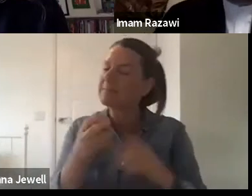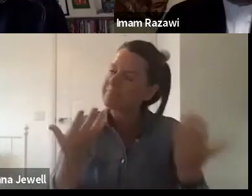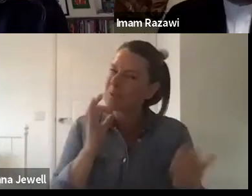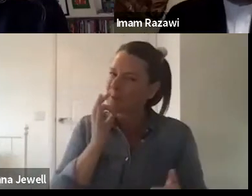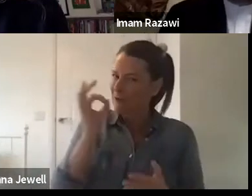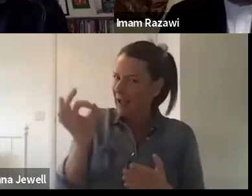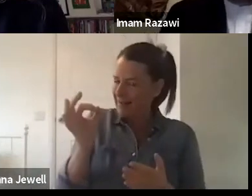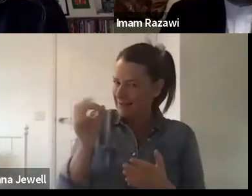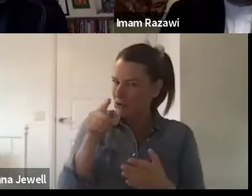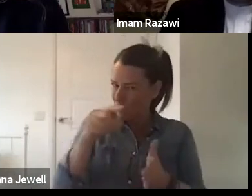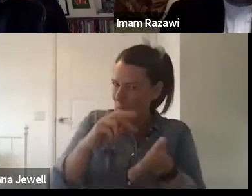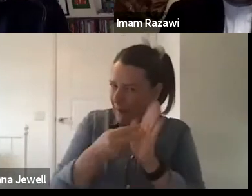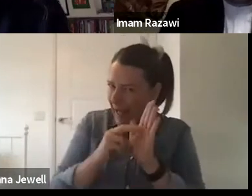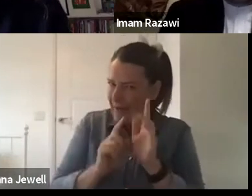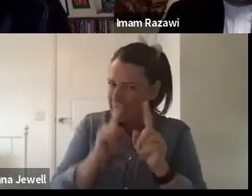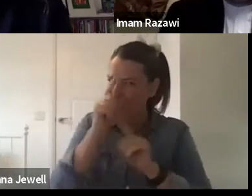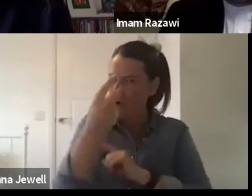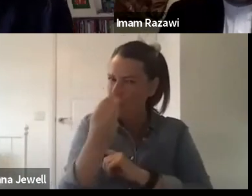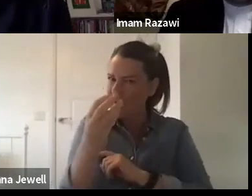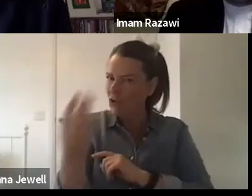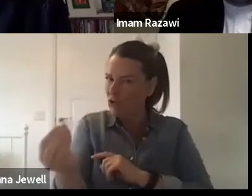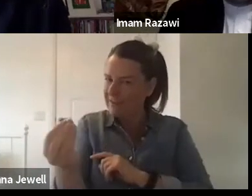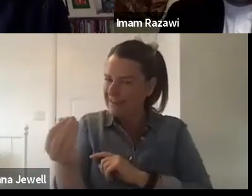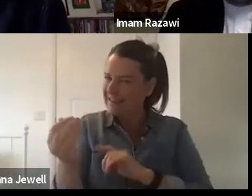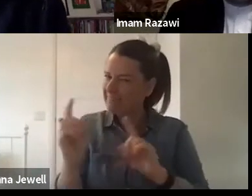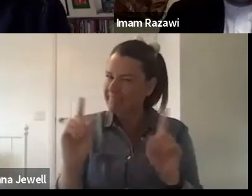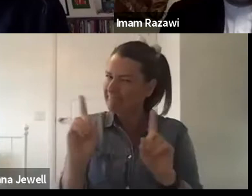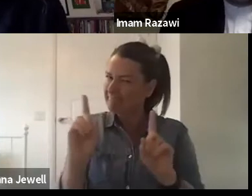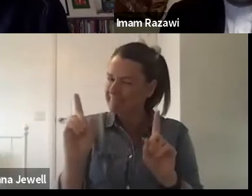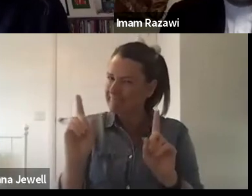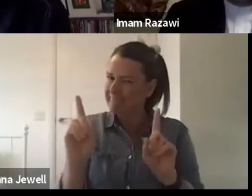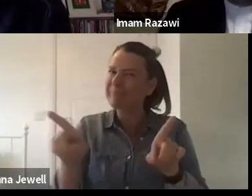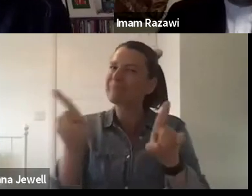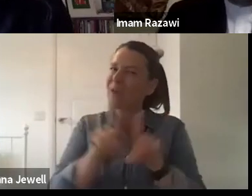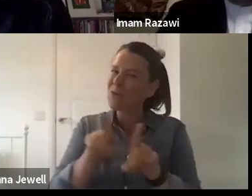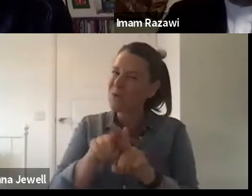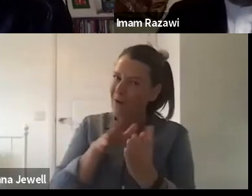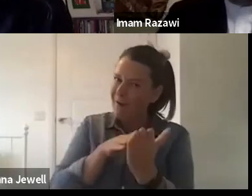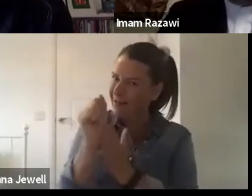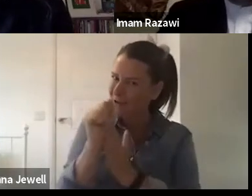where does culture sit in the overall weave of it?